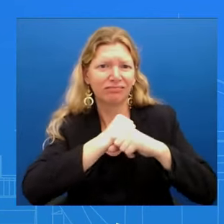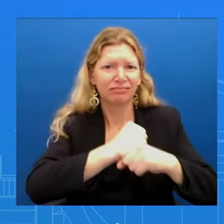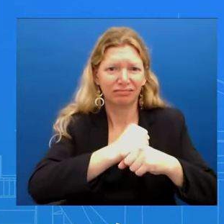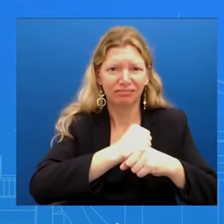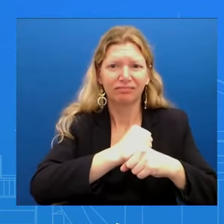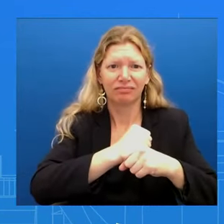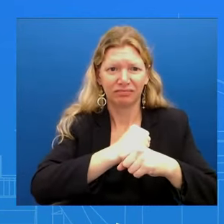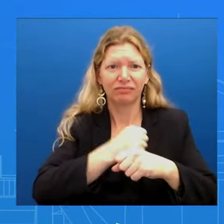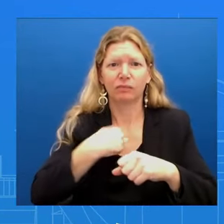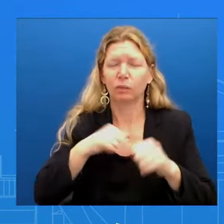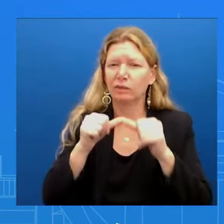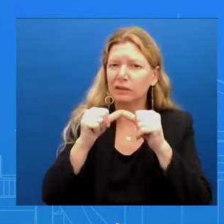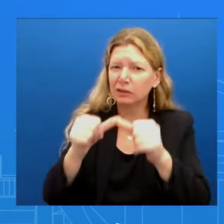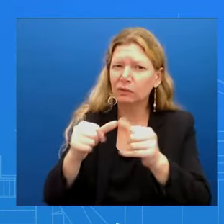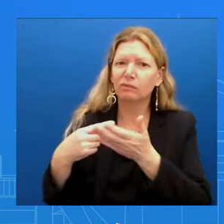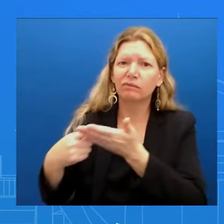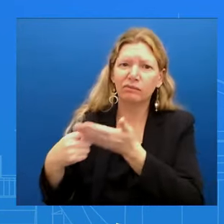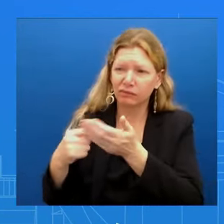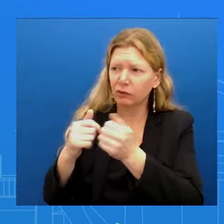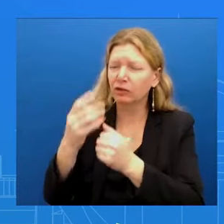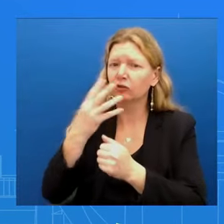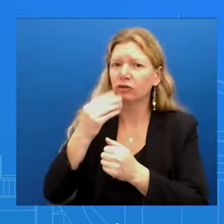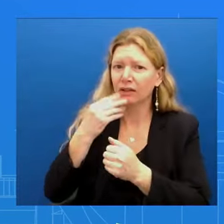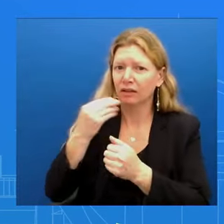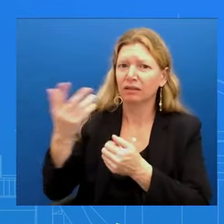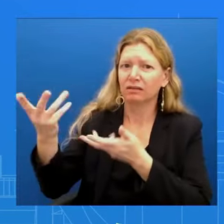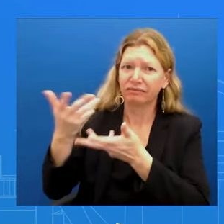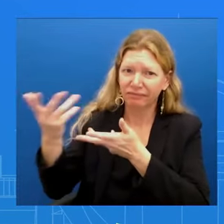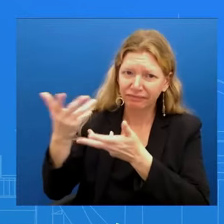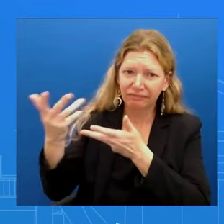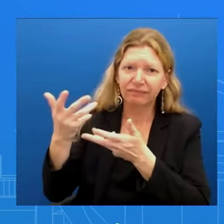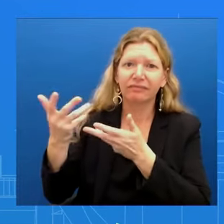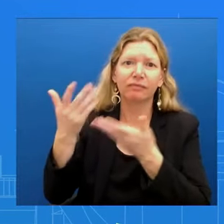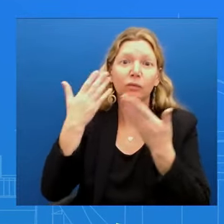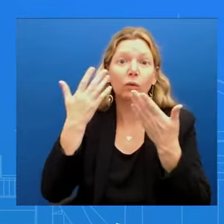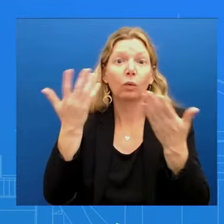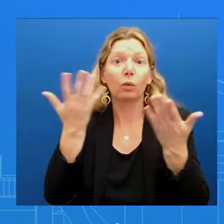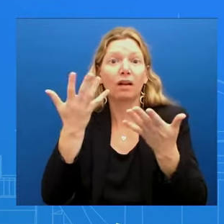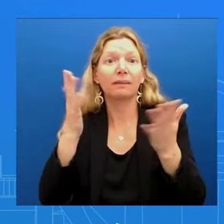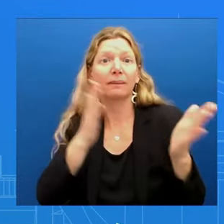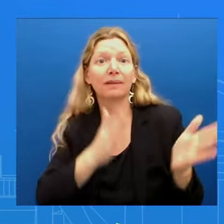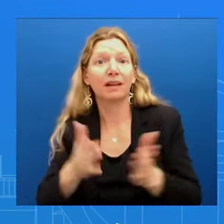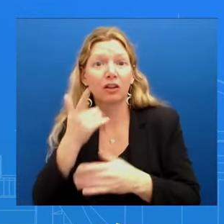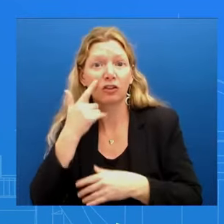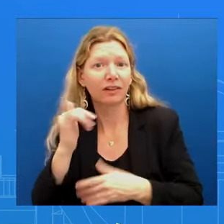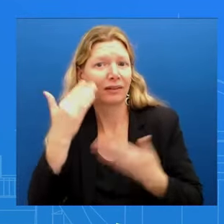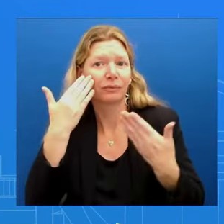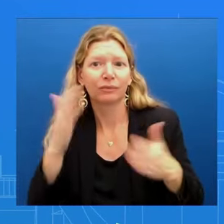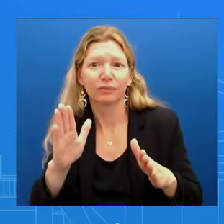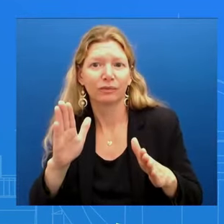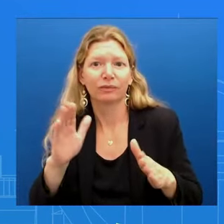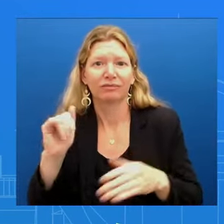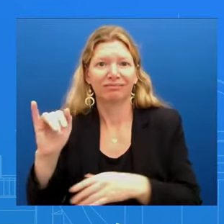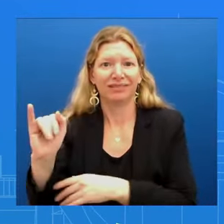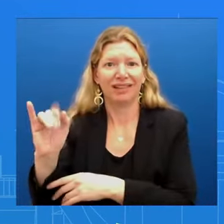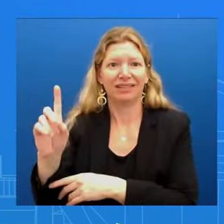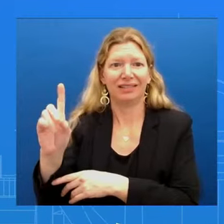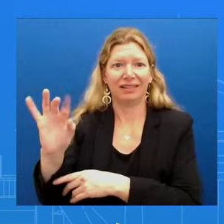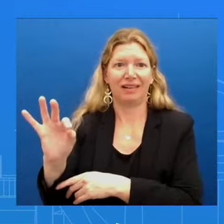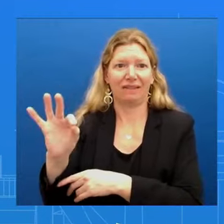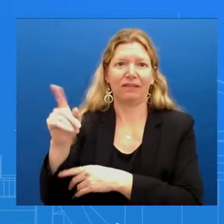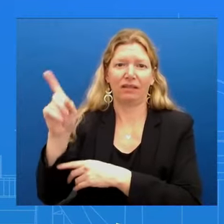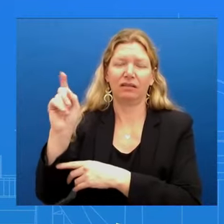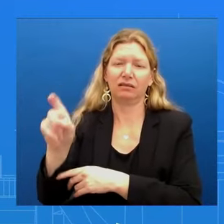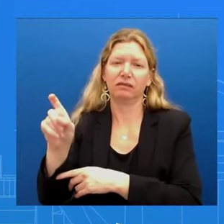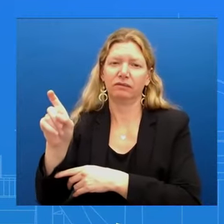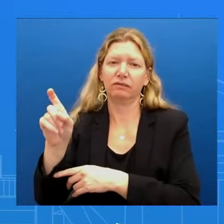what it's going to look like We can't tell you what it's going to look like That's really for the IDF to speak to But it absolutely has to be accounted for So do you think it's a